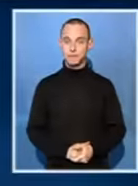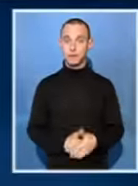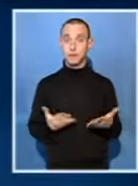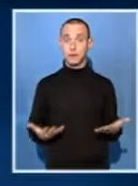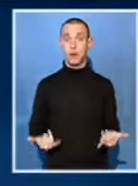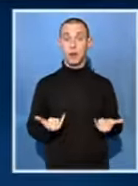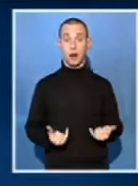Well, the official opposition.